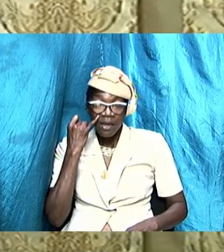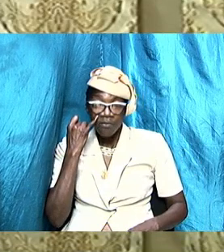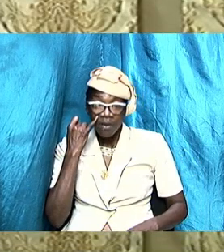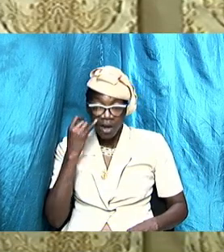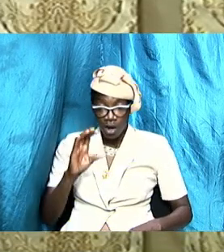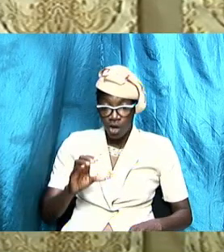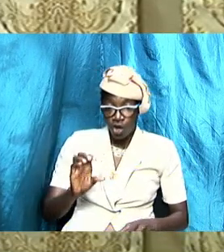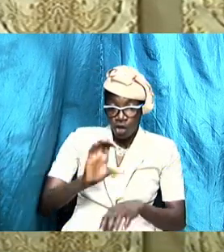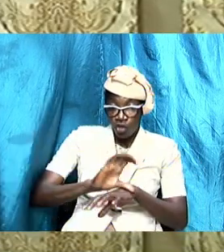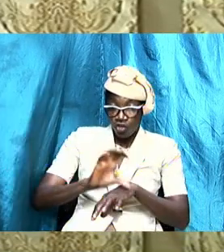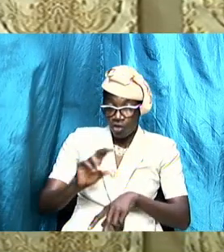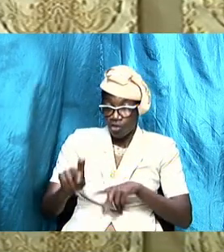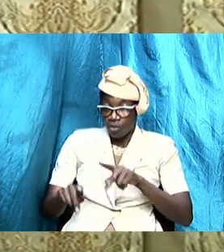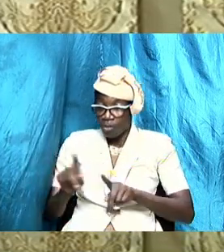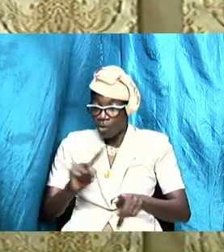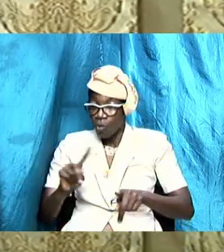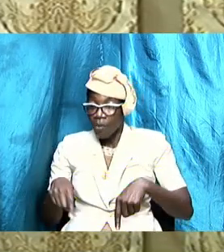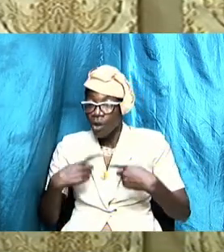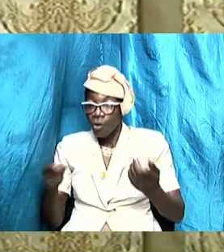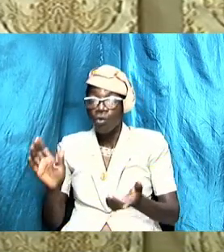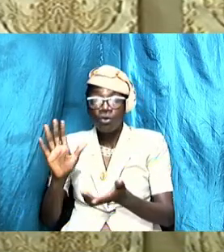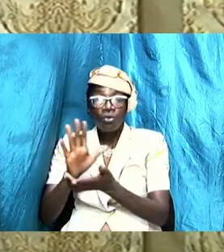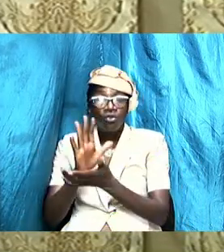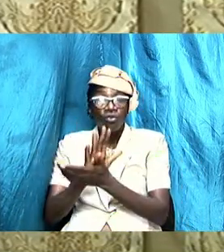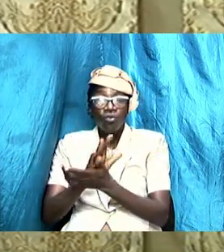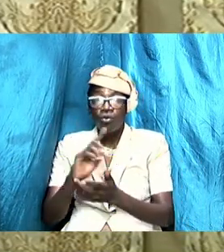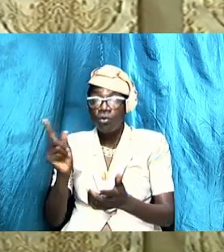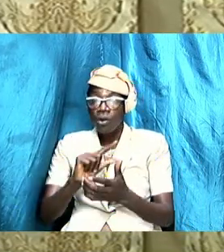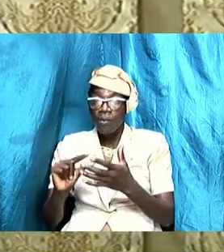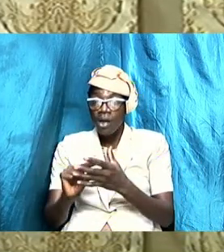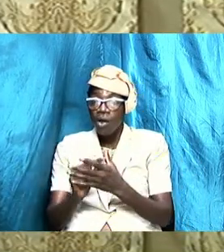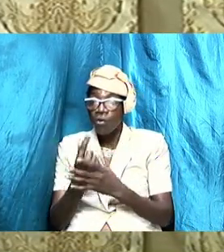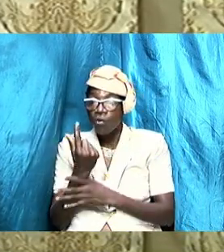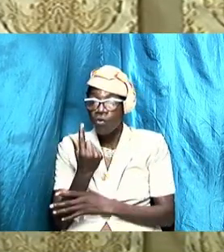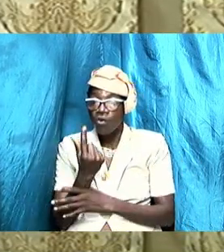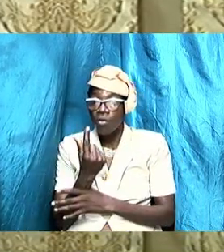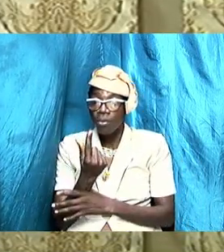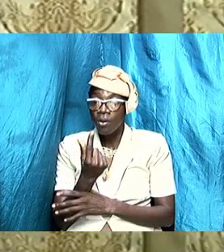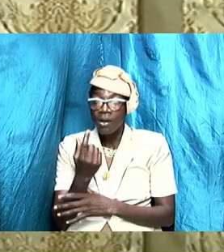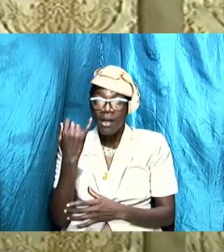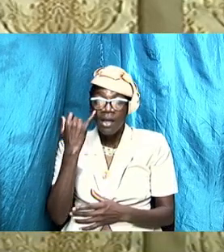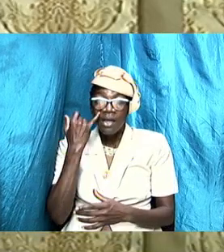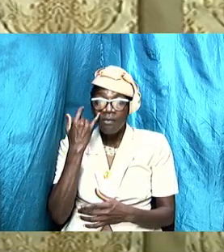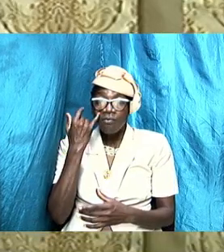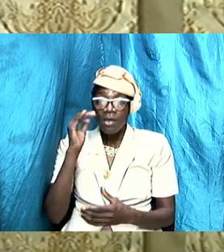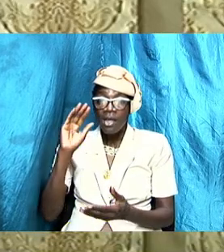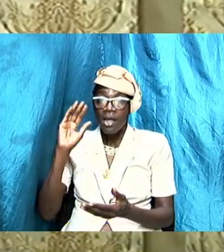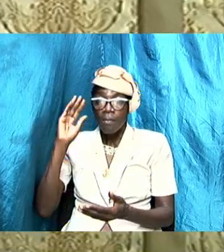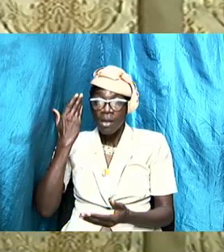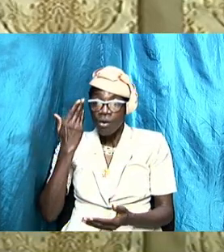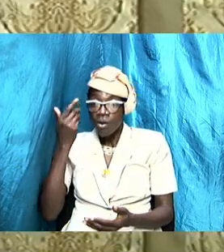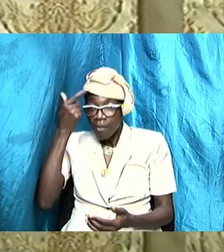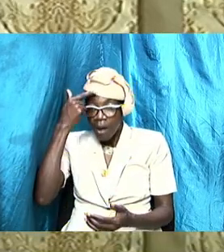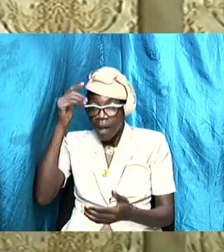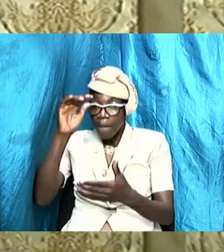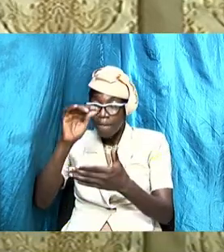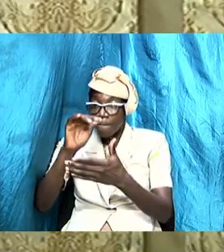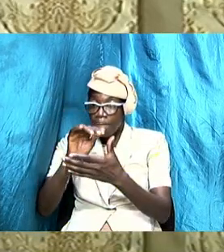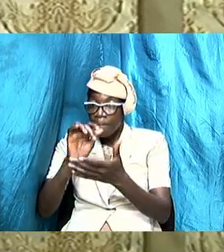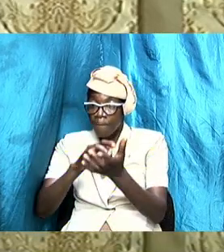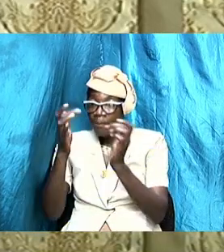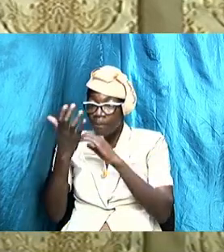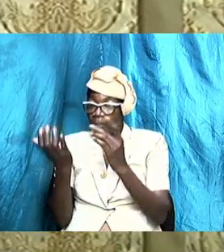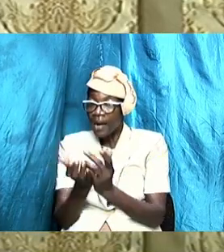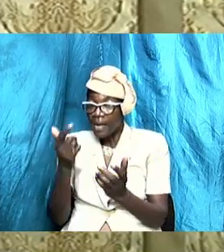school where we grow up if we become bible believing christians a